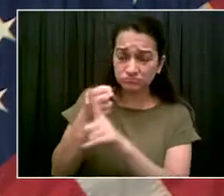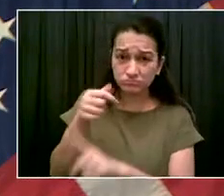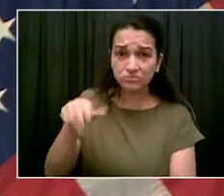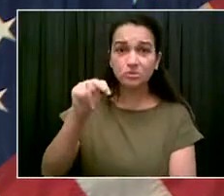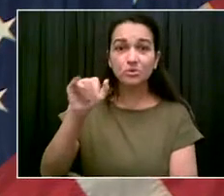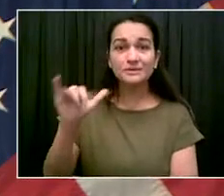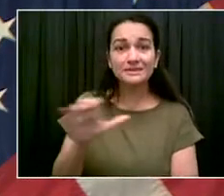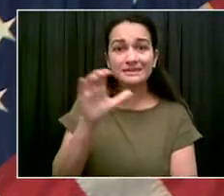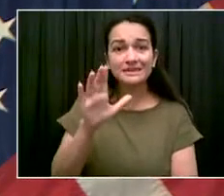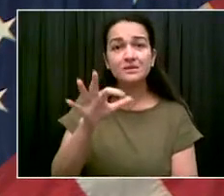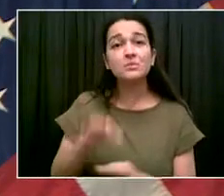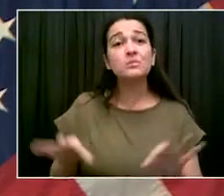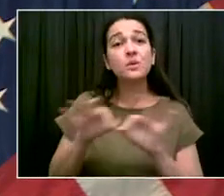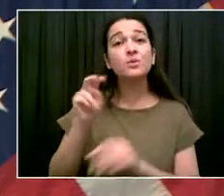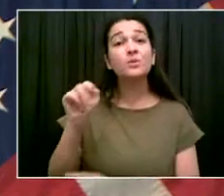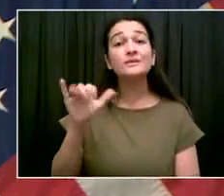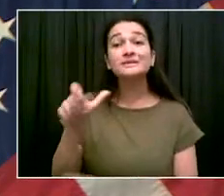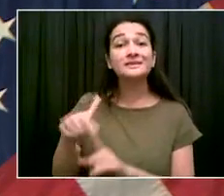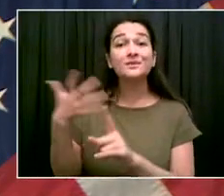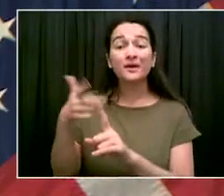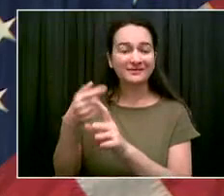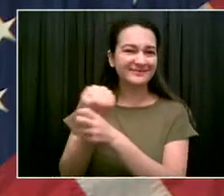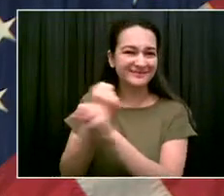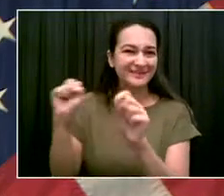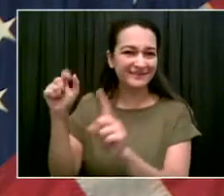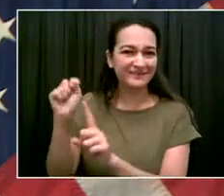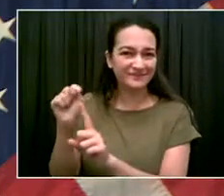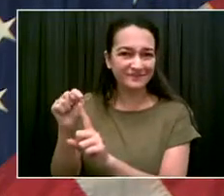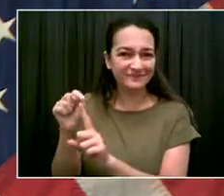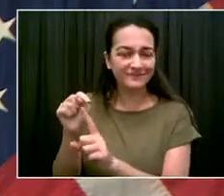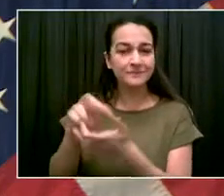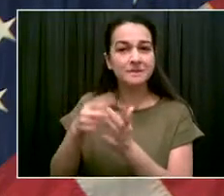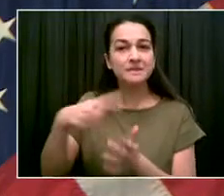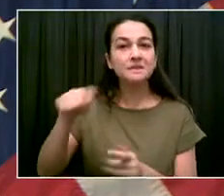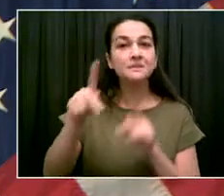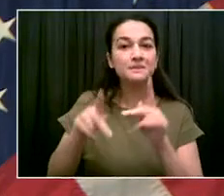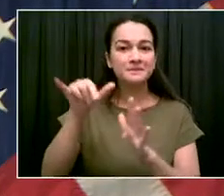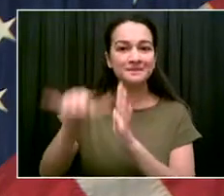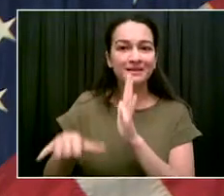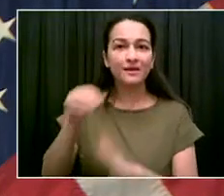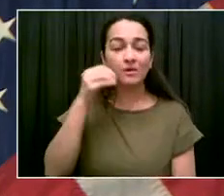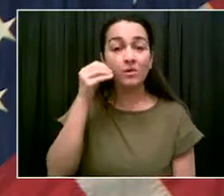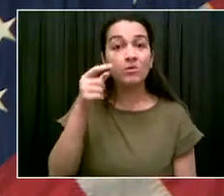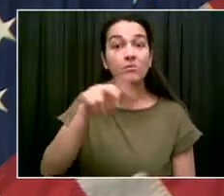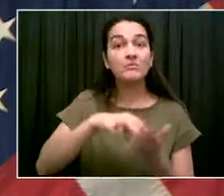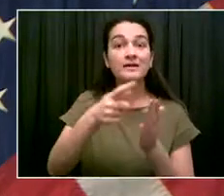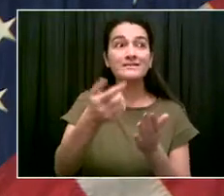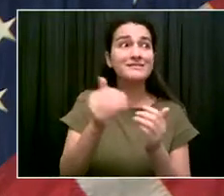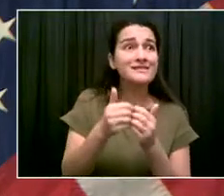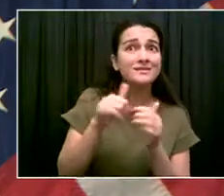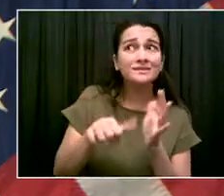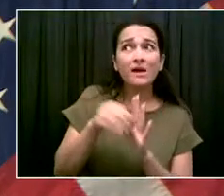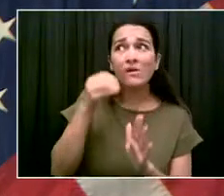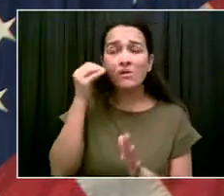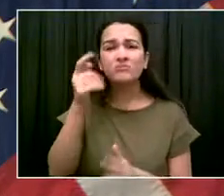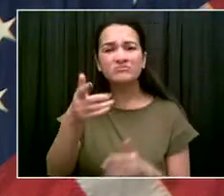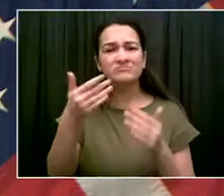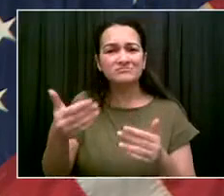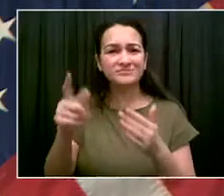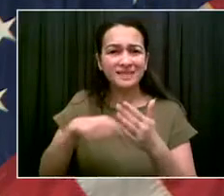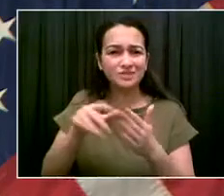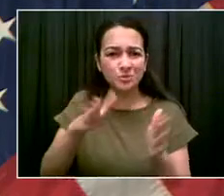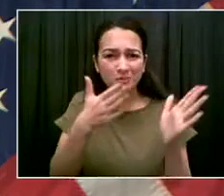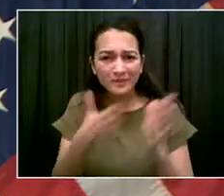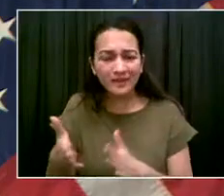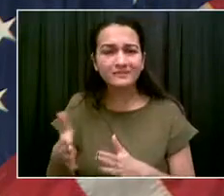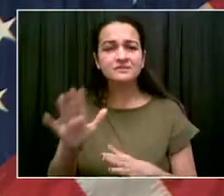people take the time to prepare. All residents should have a plan in the event they need to evacuate or ride out